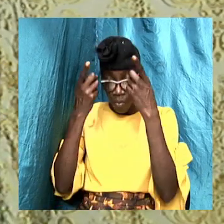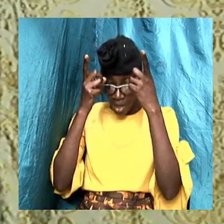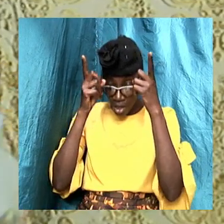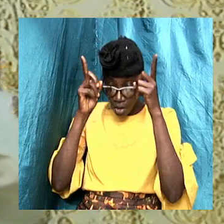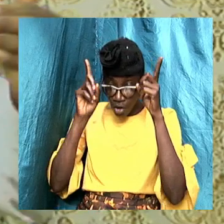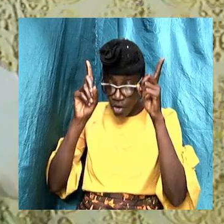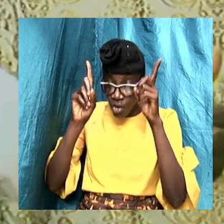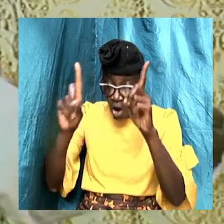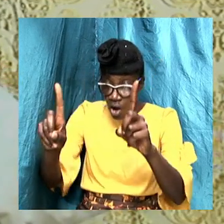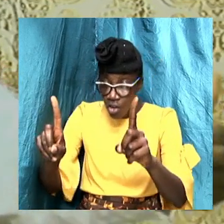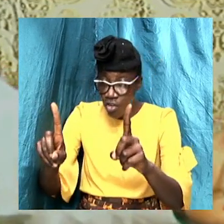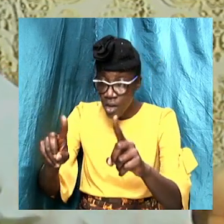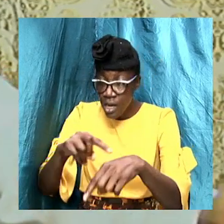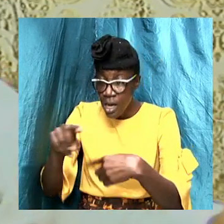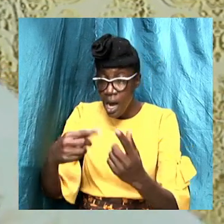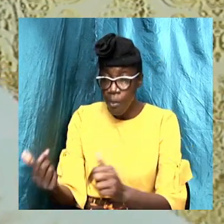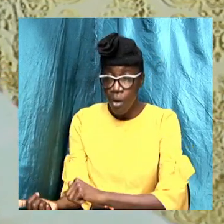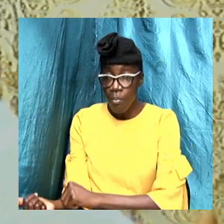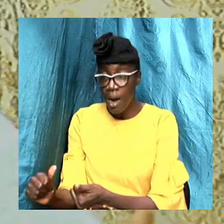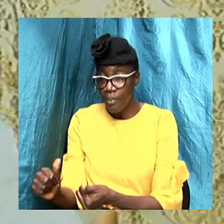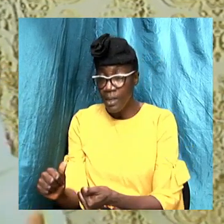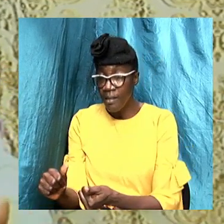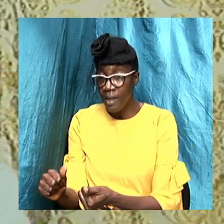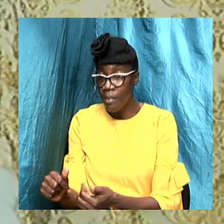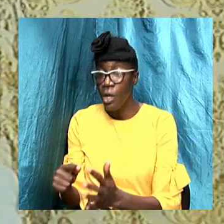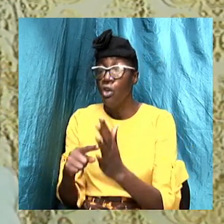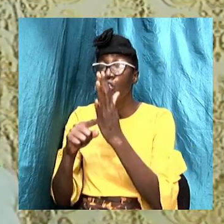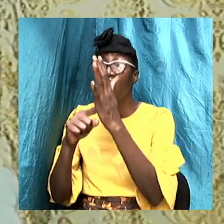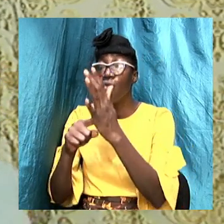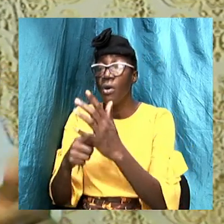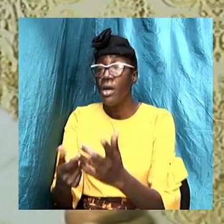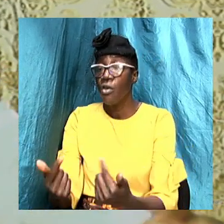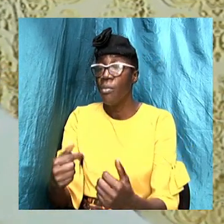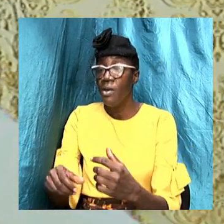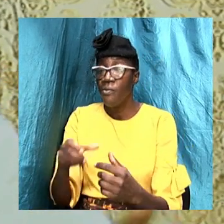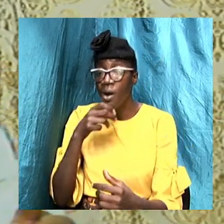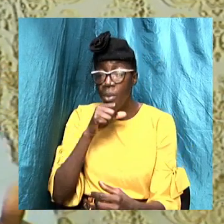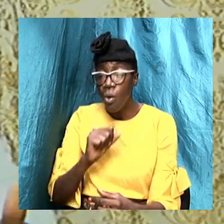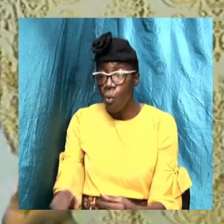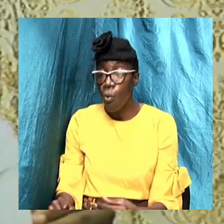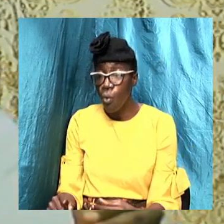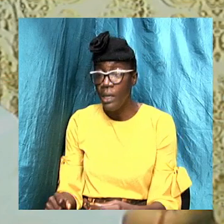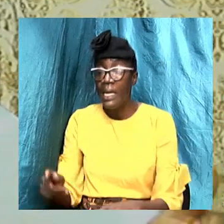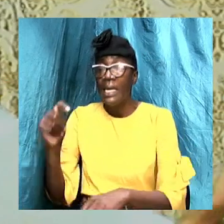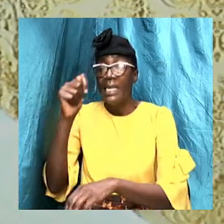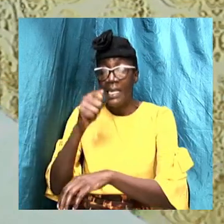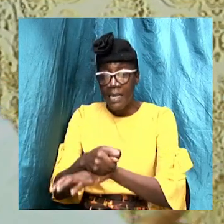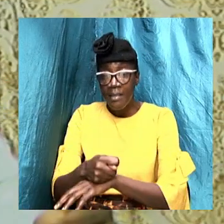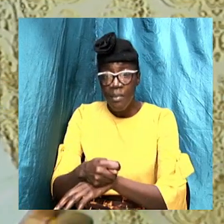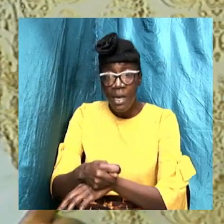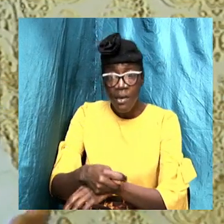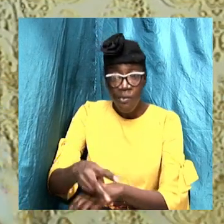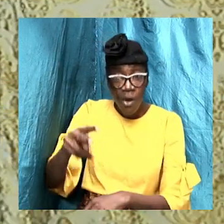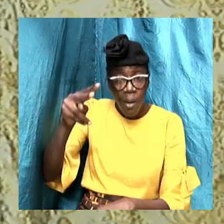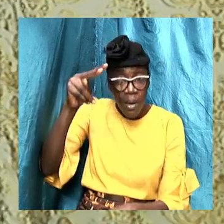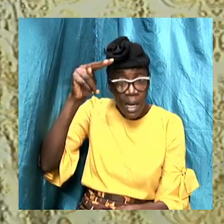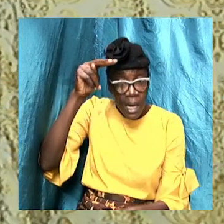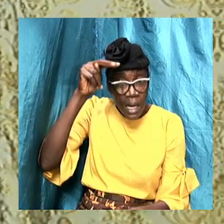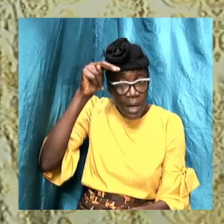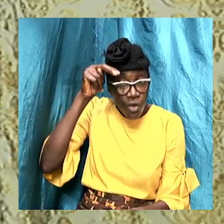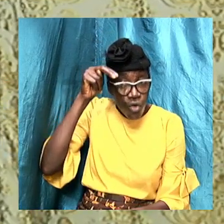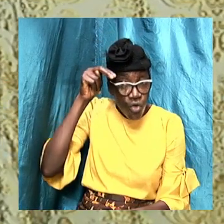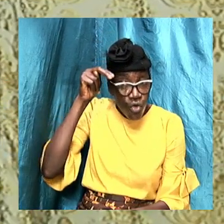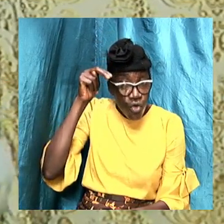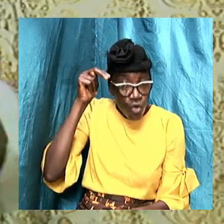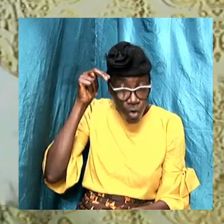we show you that baptism is coming from the Old Testament from nowadays from the Red Sea days so we show you